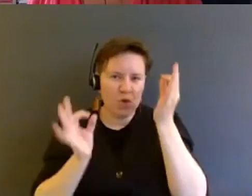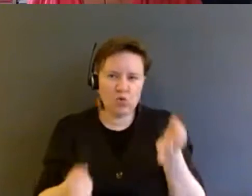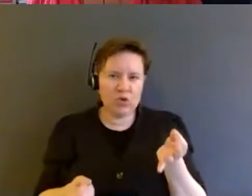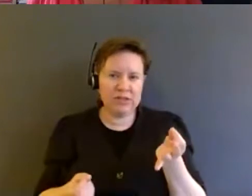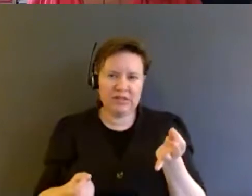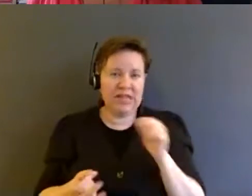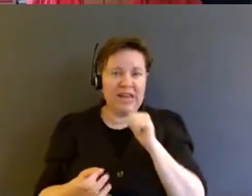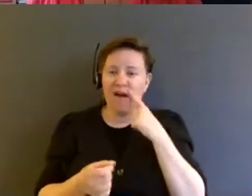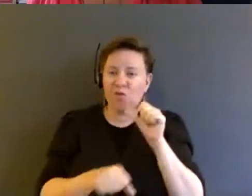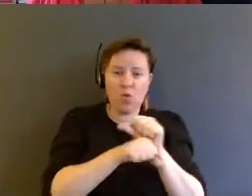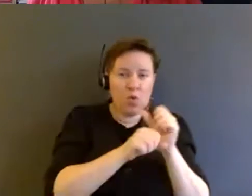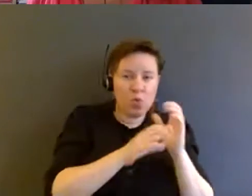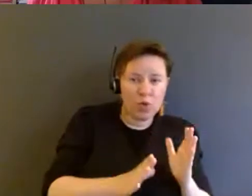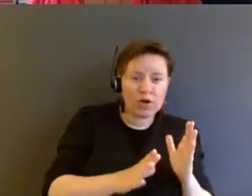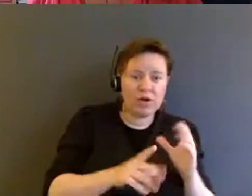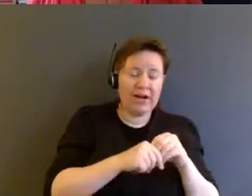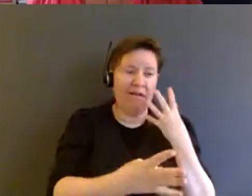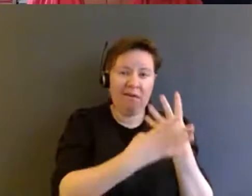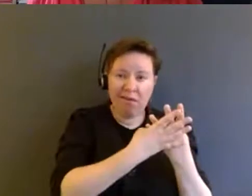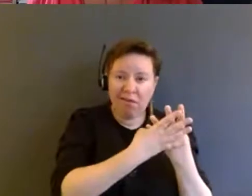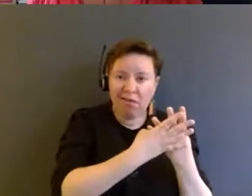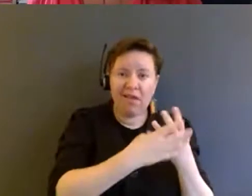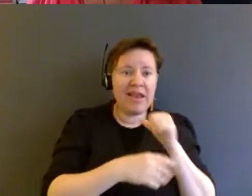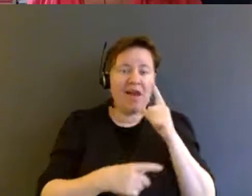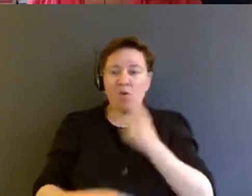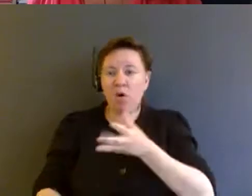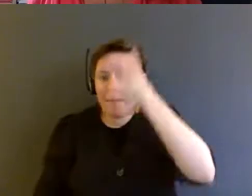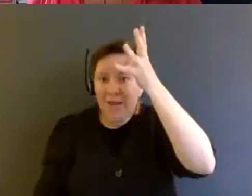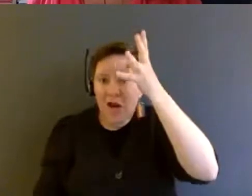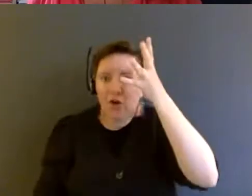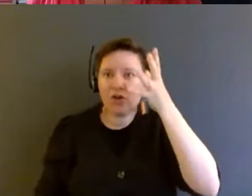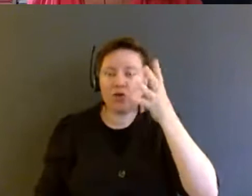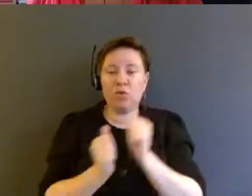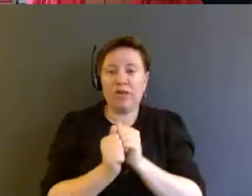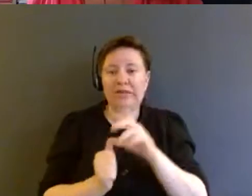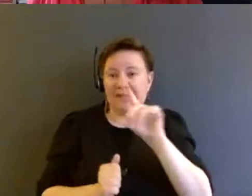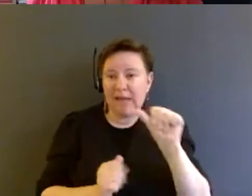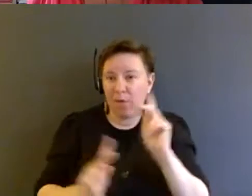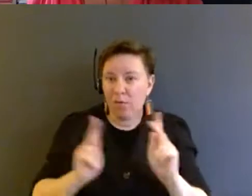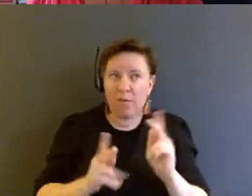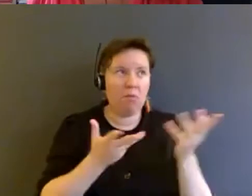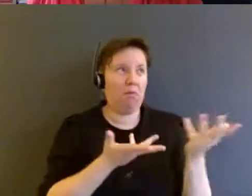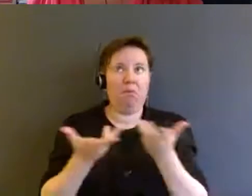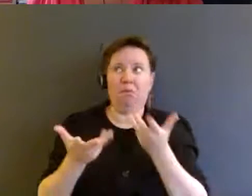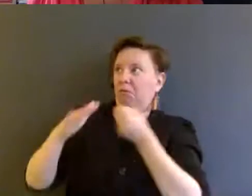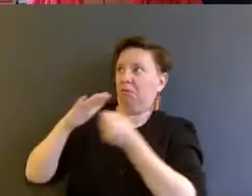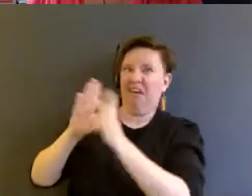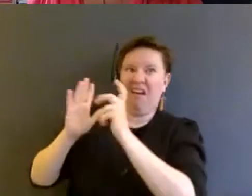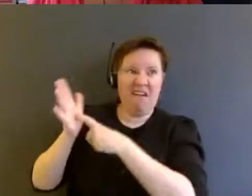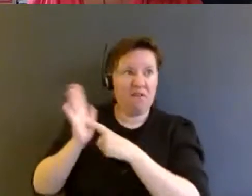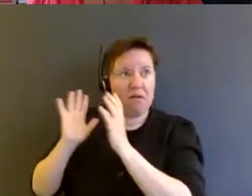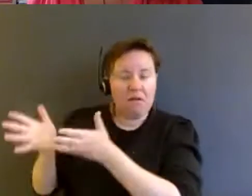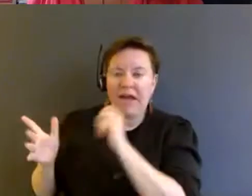for the worker in these carceral facilities, not for parents of disabled people, not for our collective imagination.